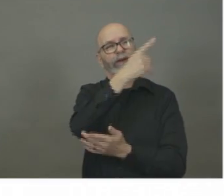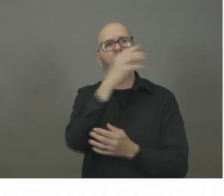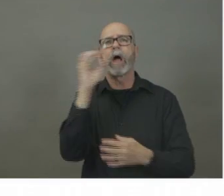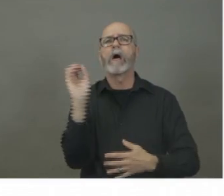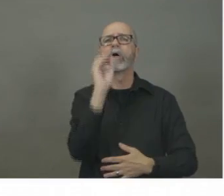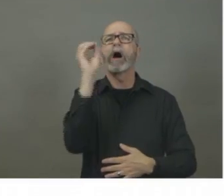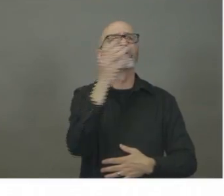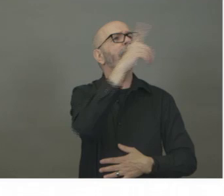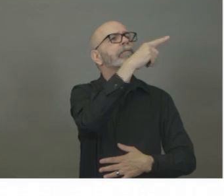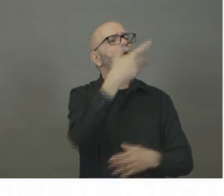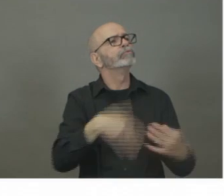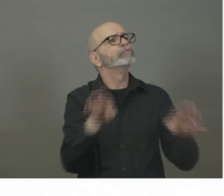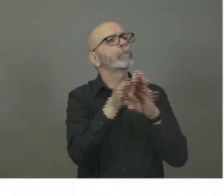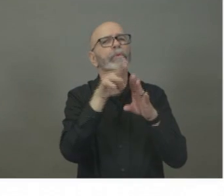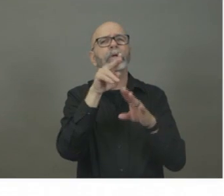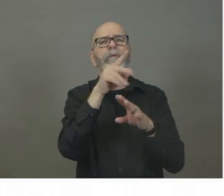here?